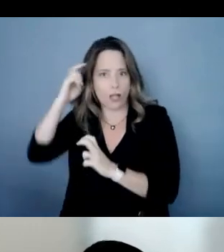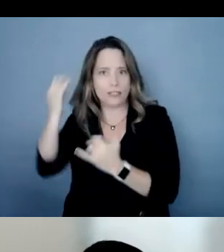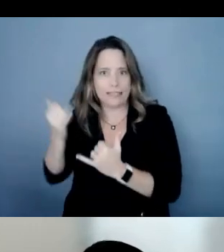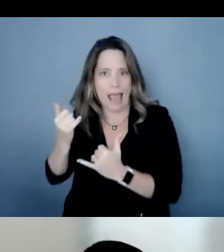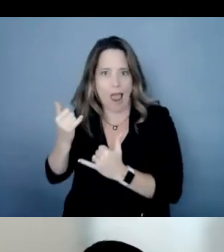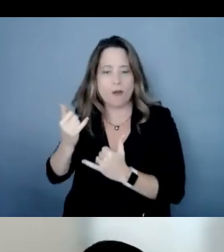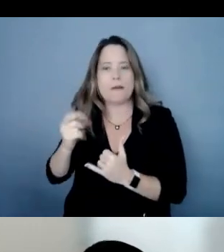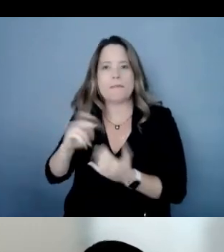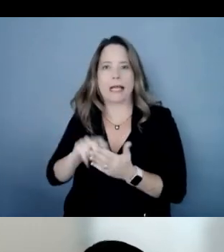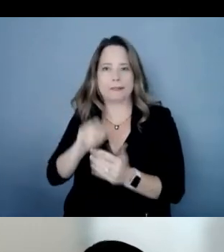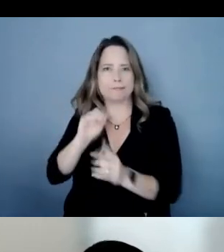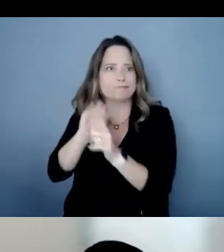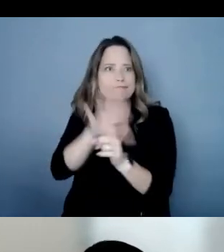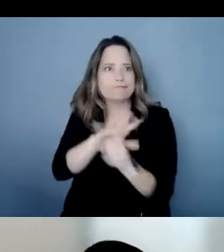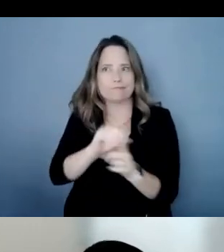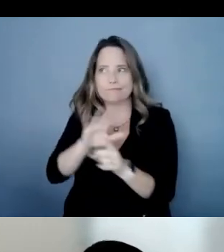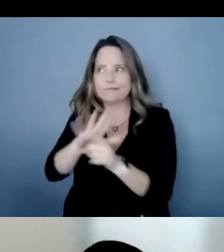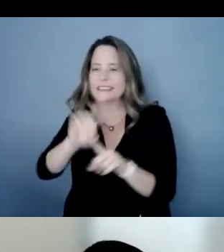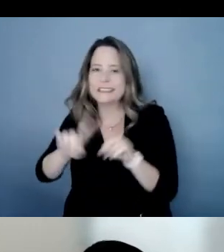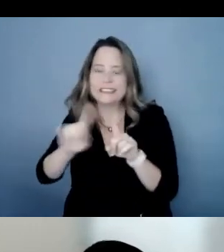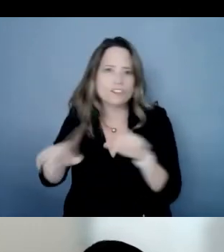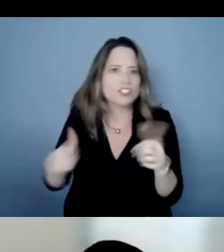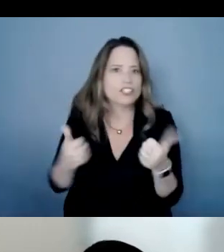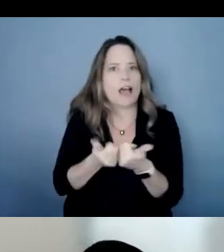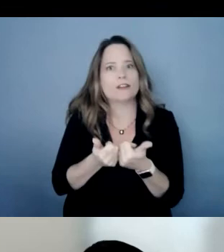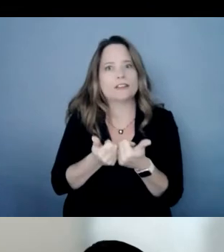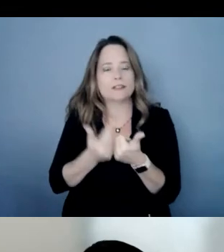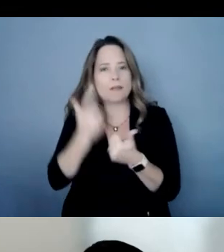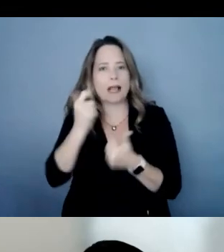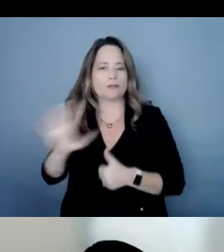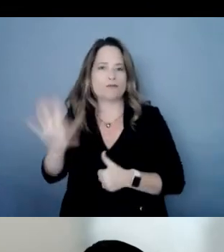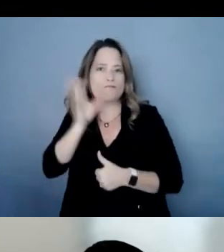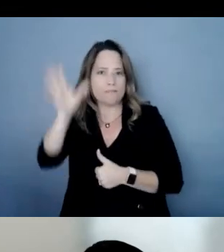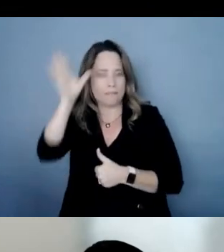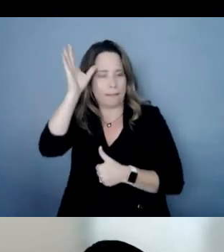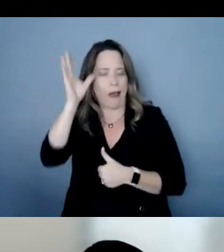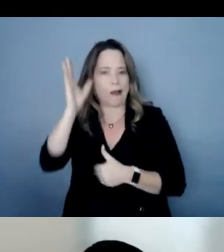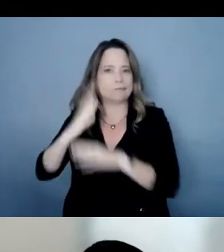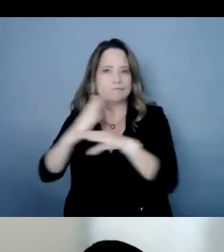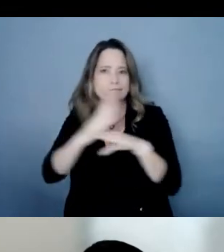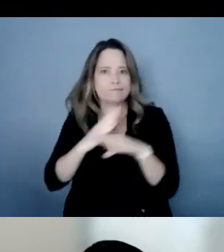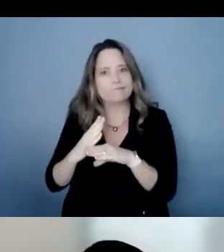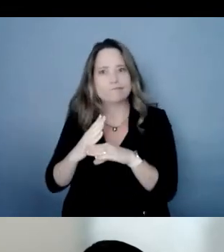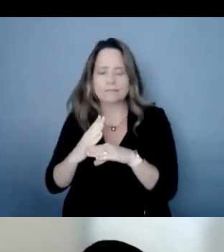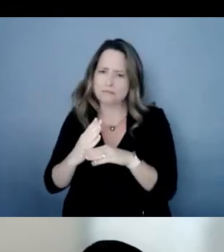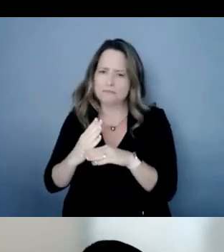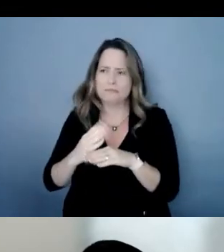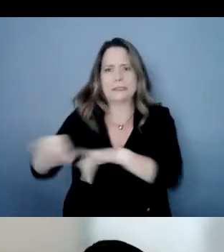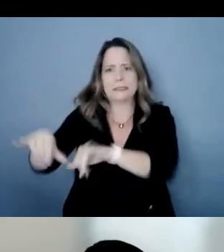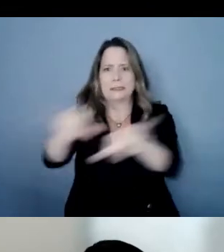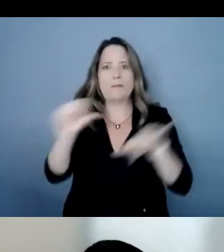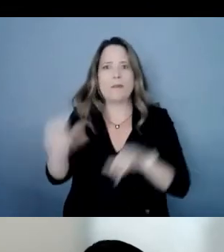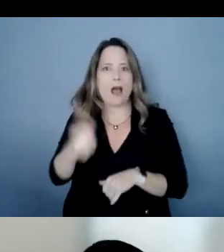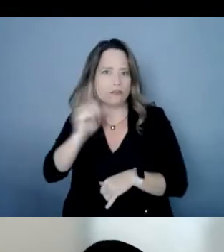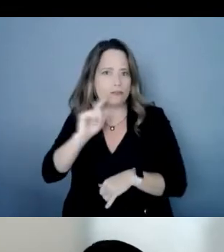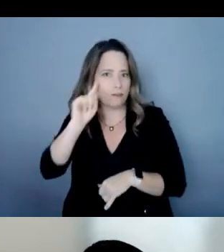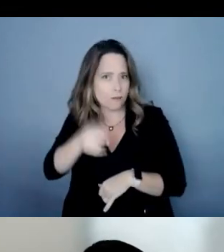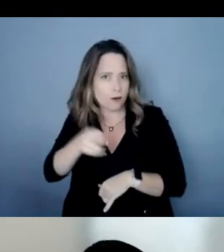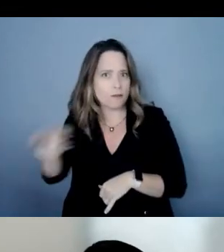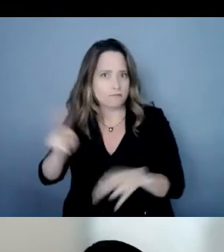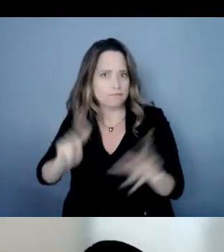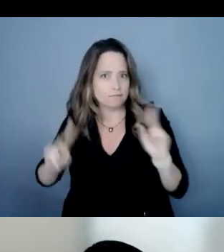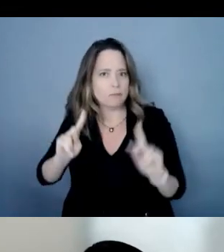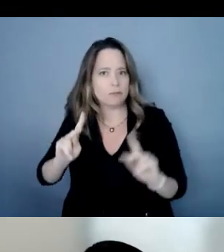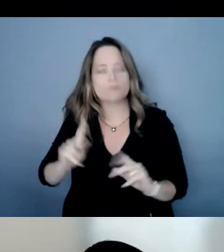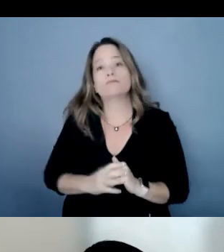many challenges due to a lack of accessibility that many in the community face in their day-to-day lives as a